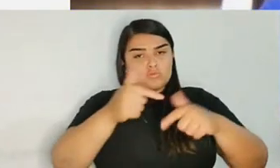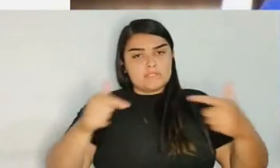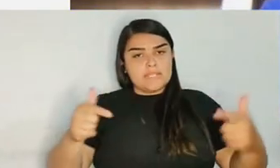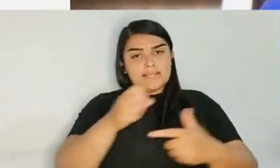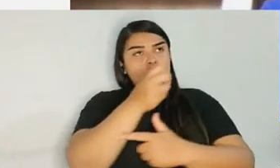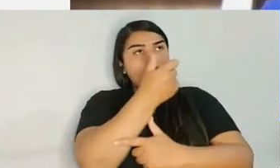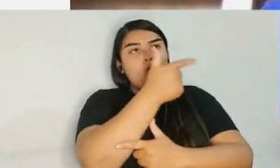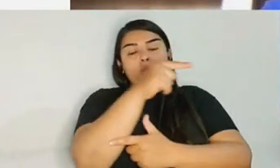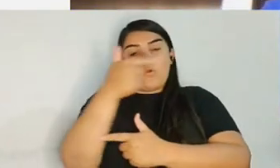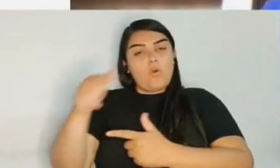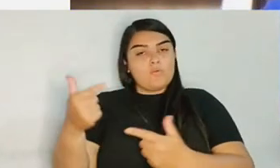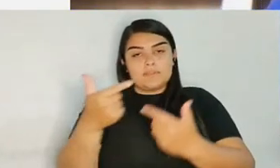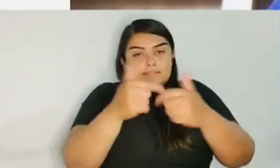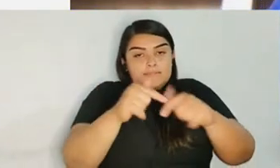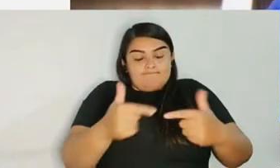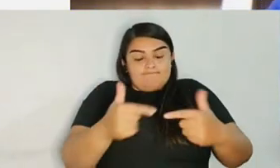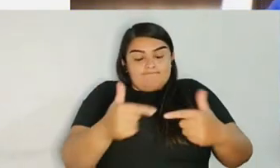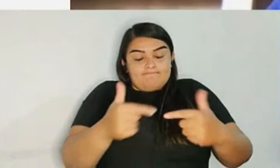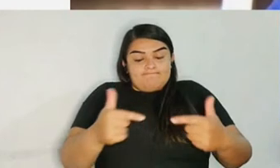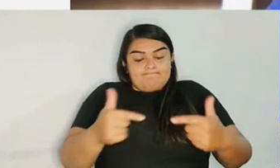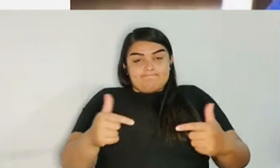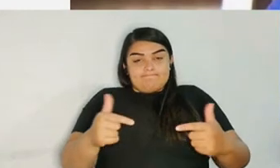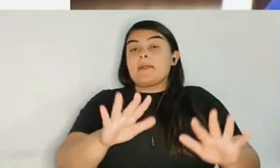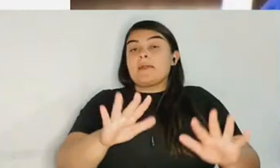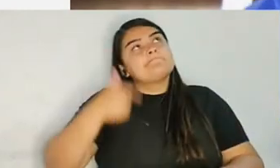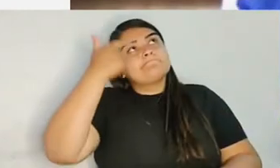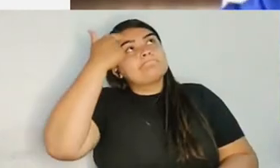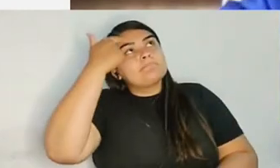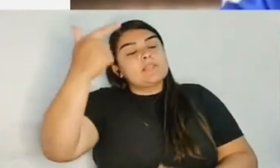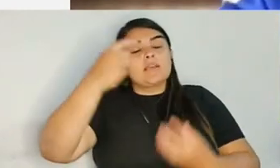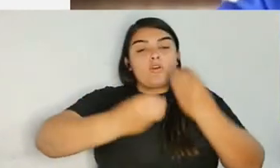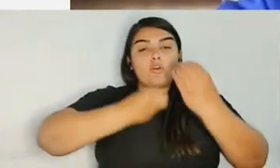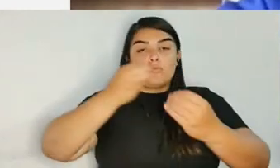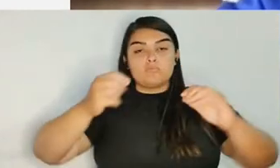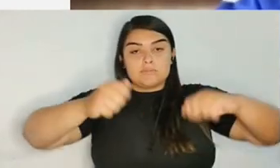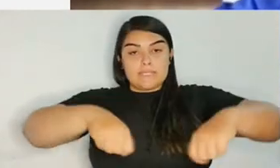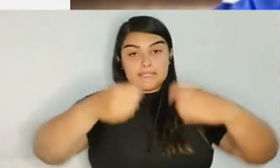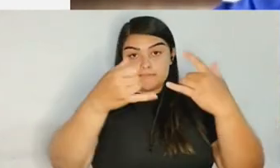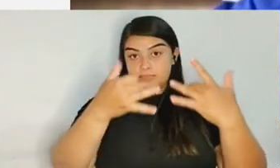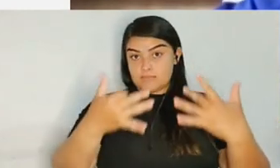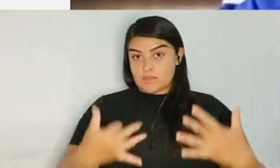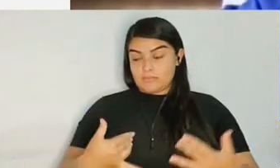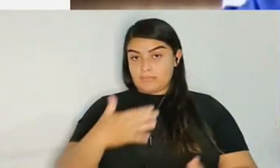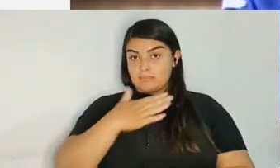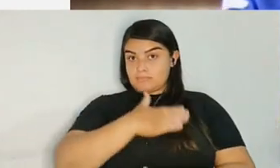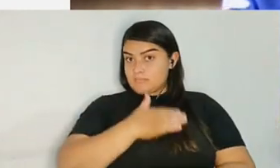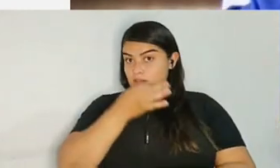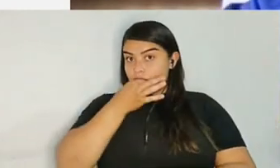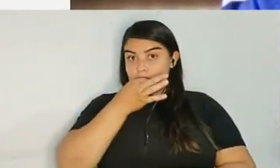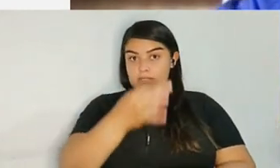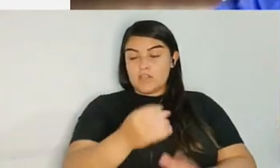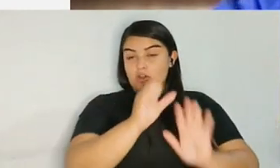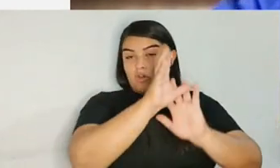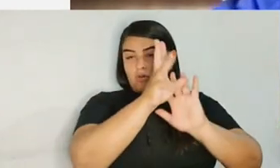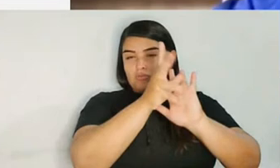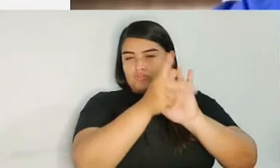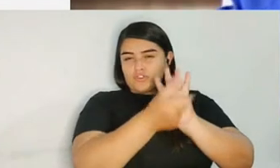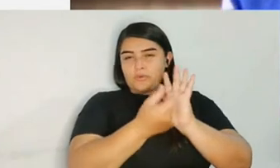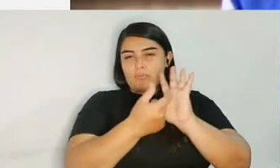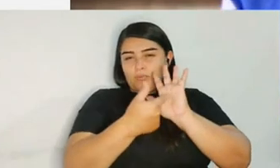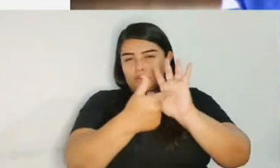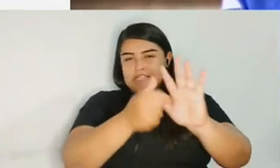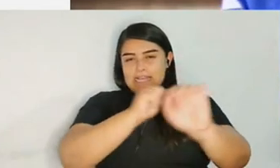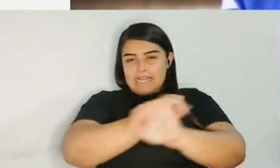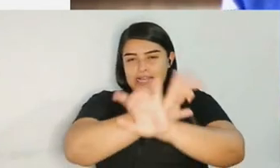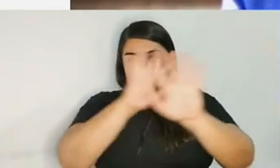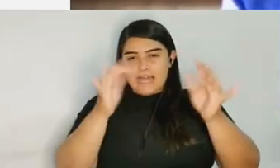and make this work. Apparently not. I'm seeing two pictures of myself and no pictures